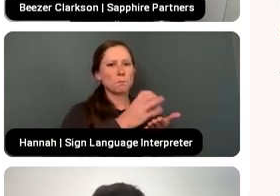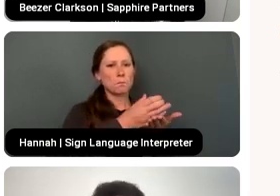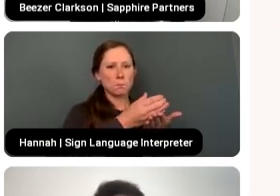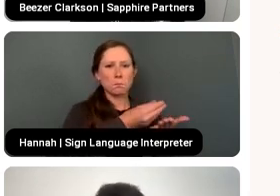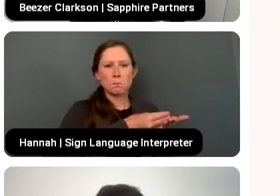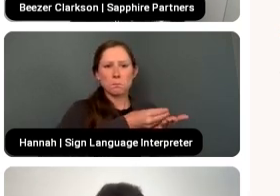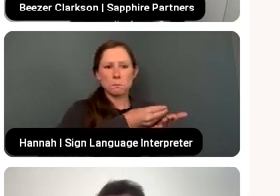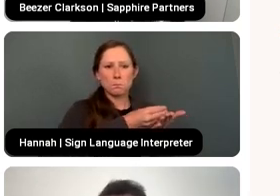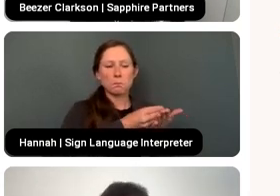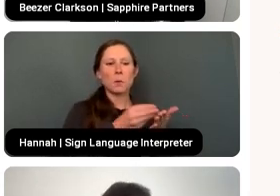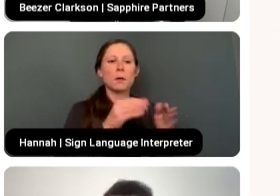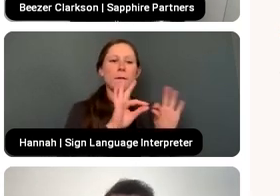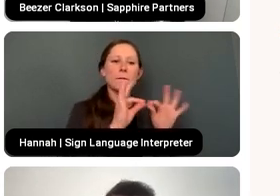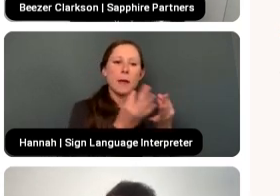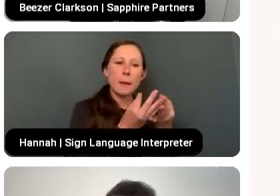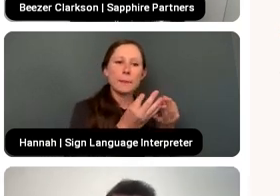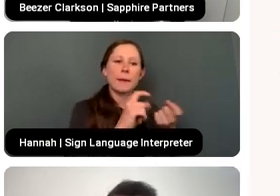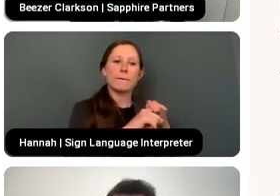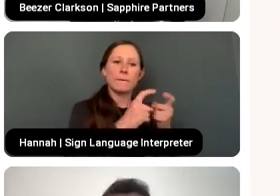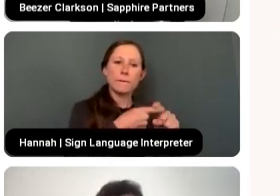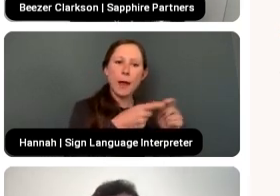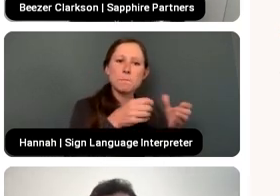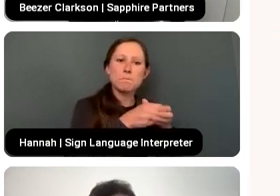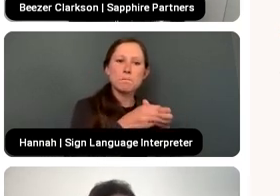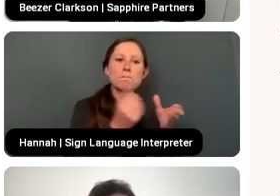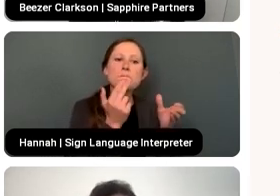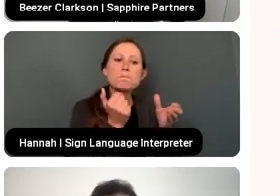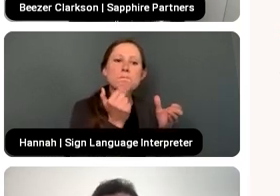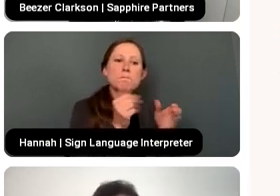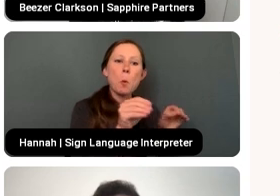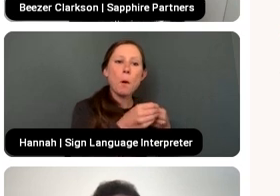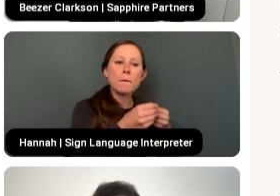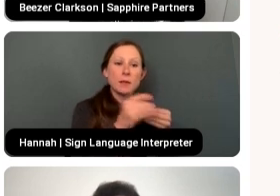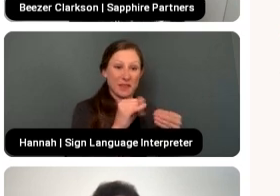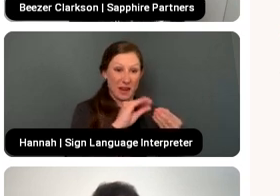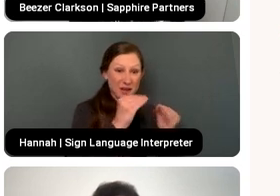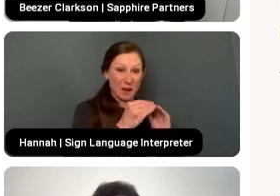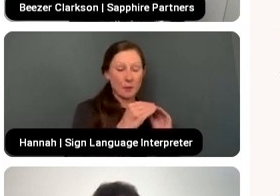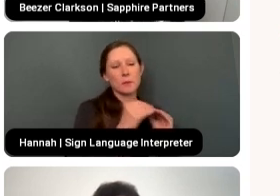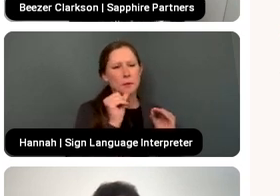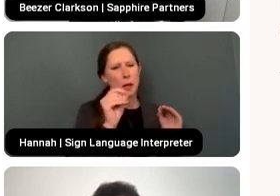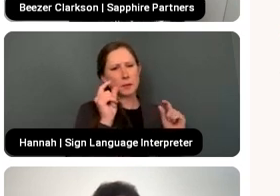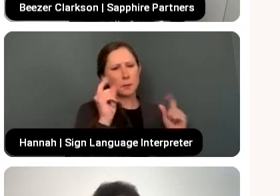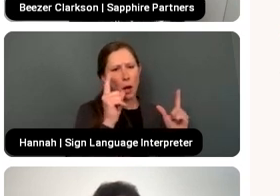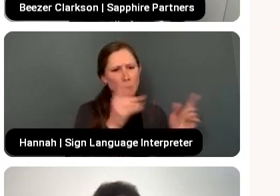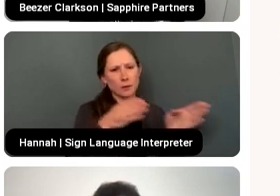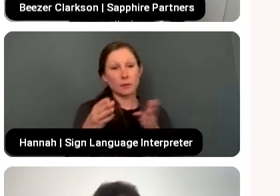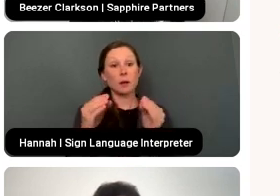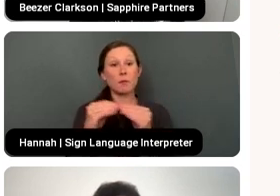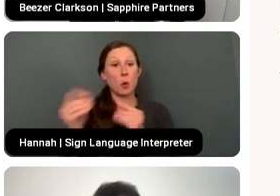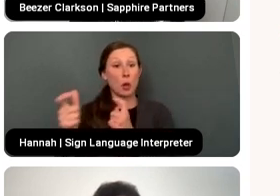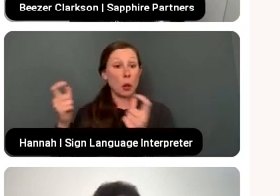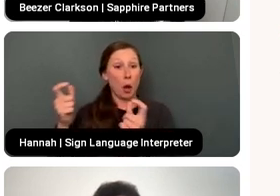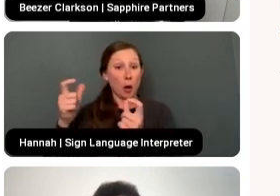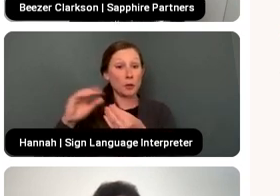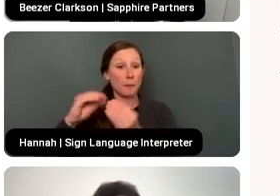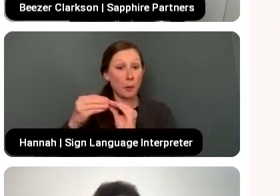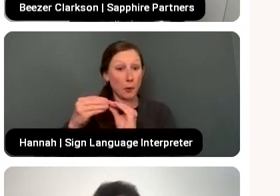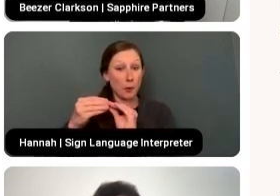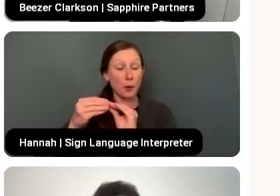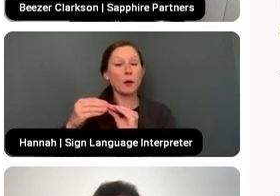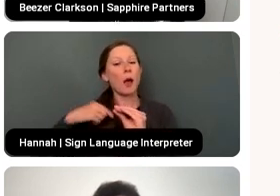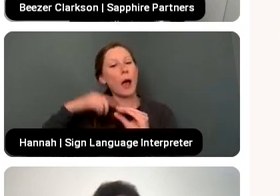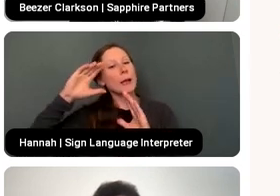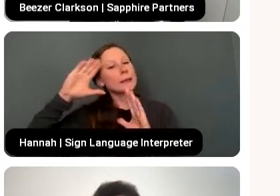offices. So that number doesn't surprise me. The larger funds with an increasingly large number, I suspect it's a combination